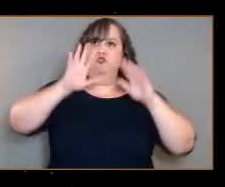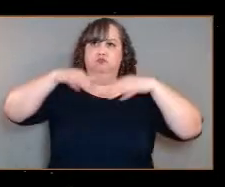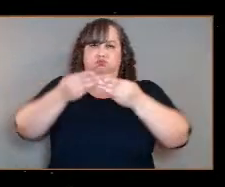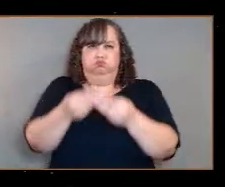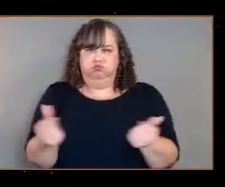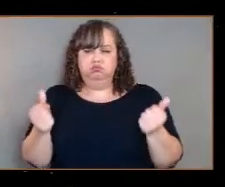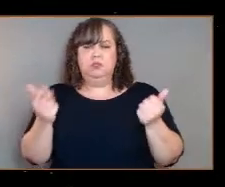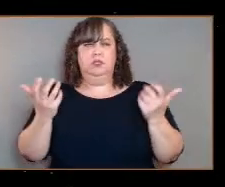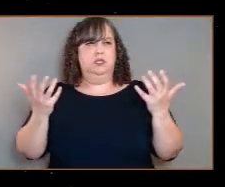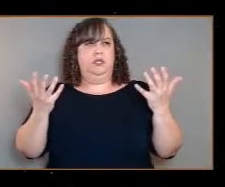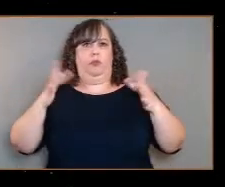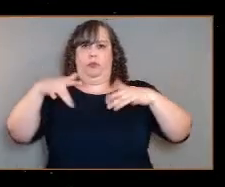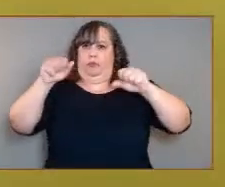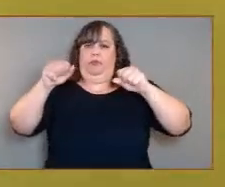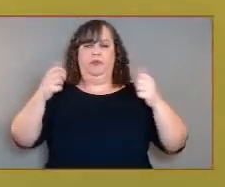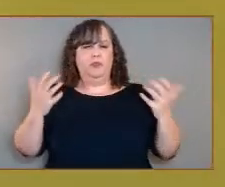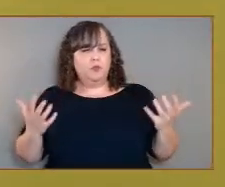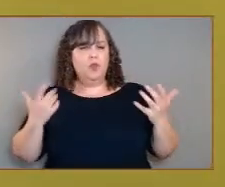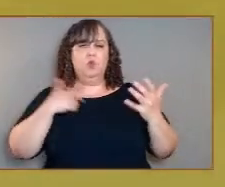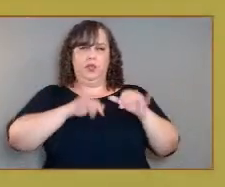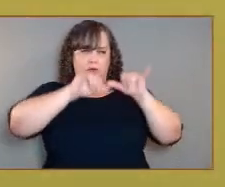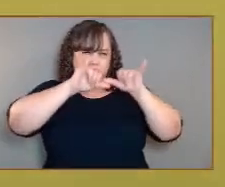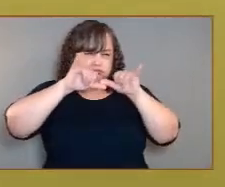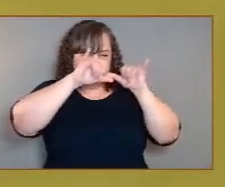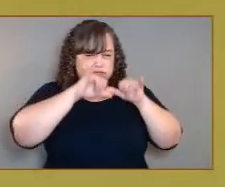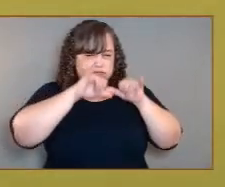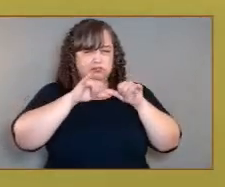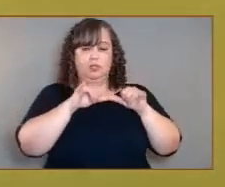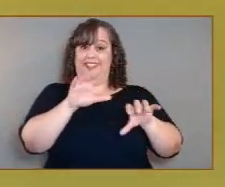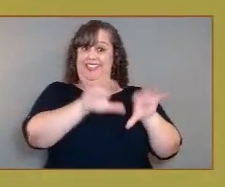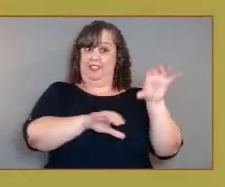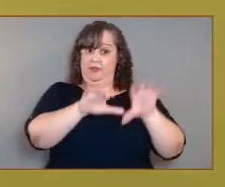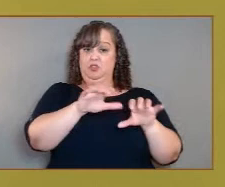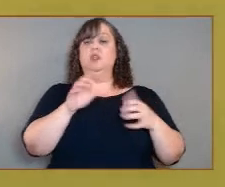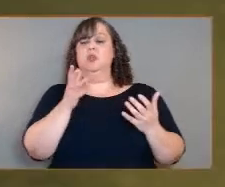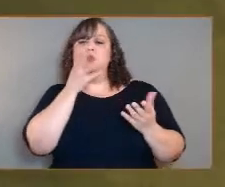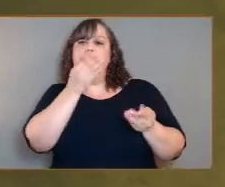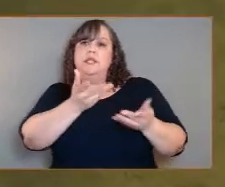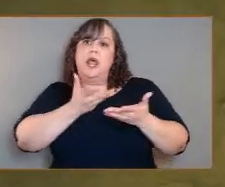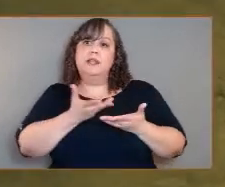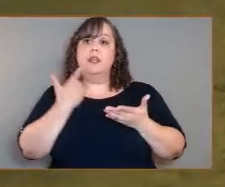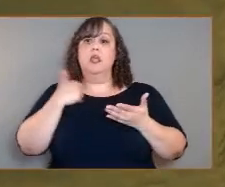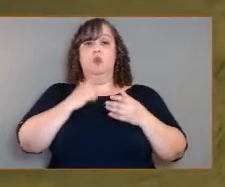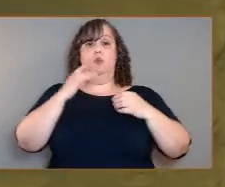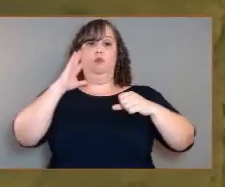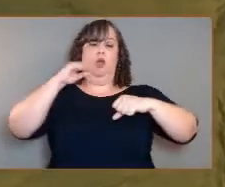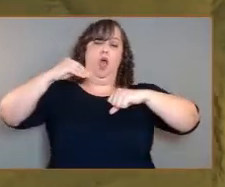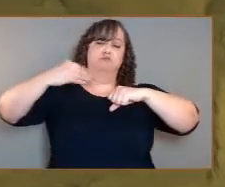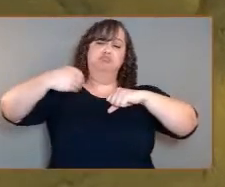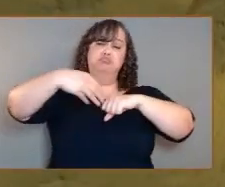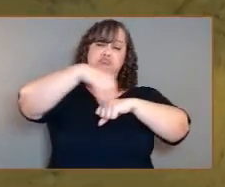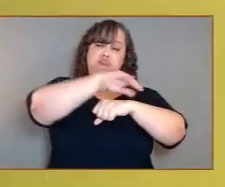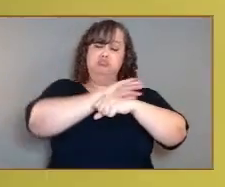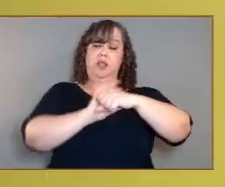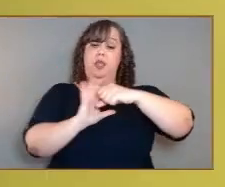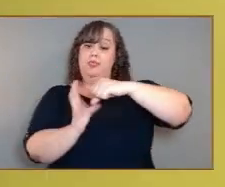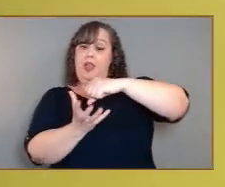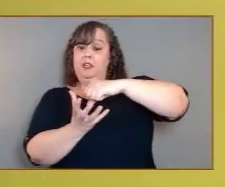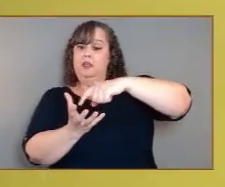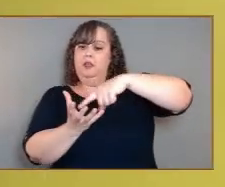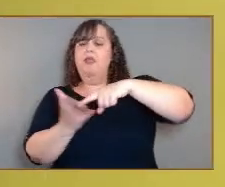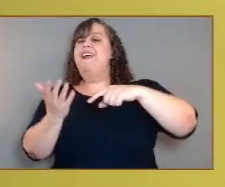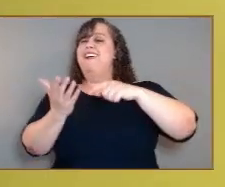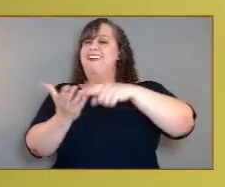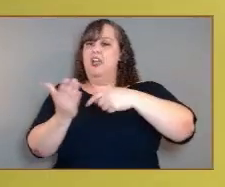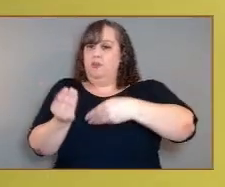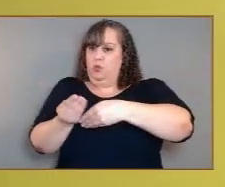atmosphere, from our chemistry measurements. We'll also take hundreds of descent images through our surface port, right at the bottom, sapphire window. We'll let